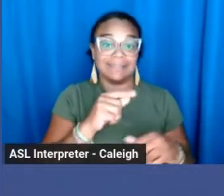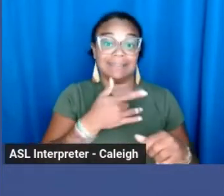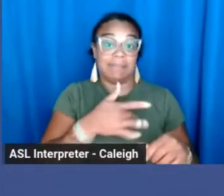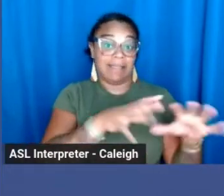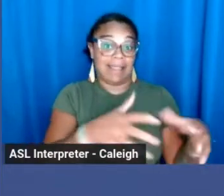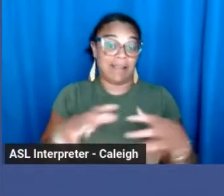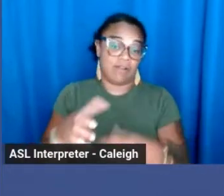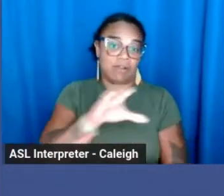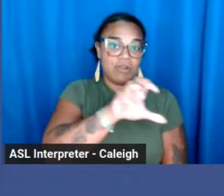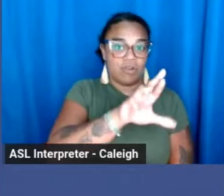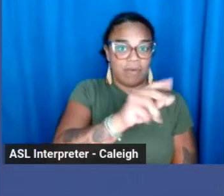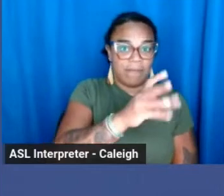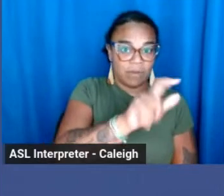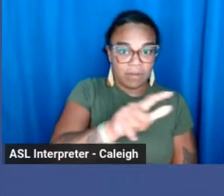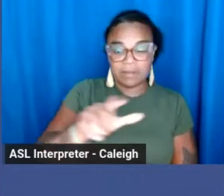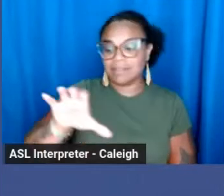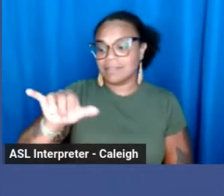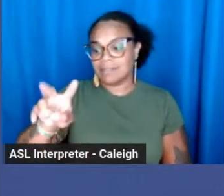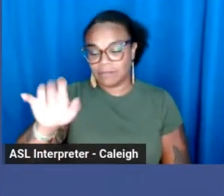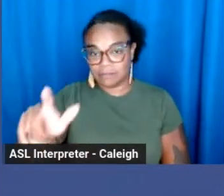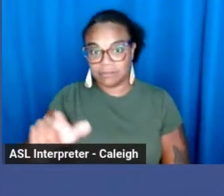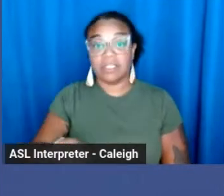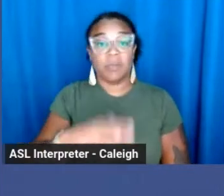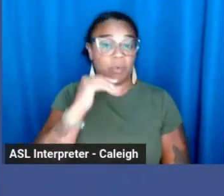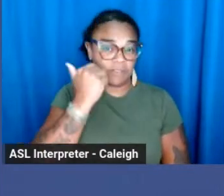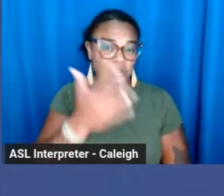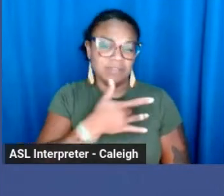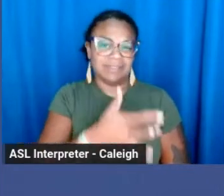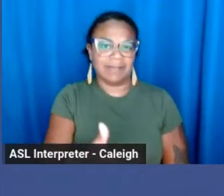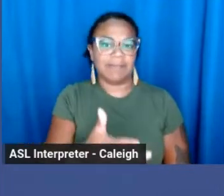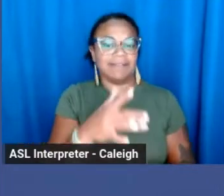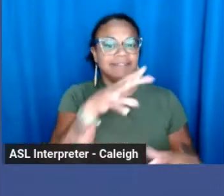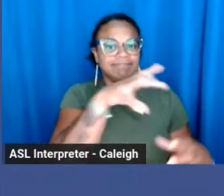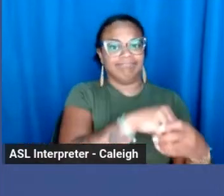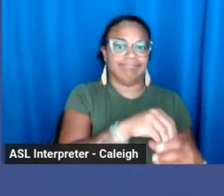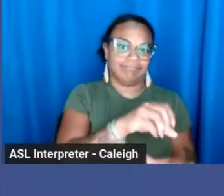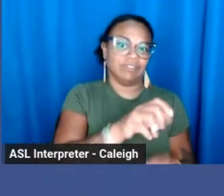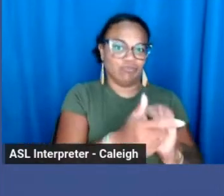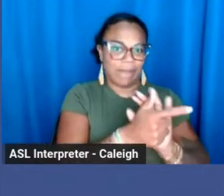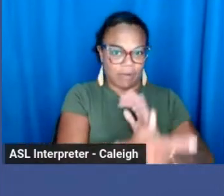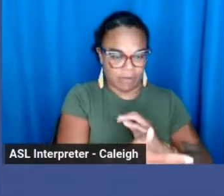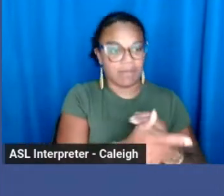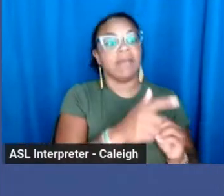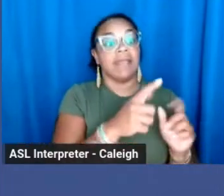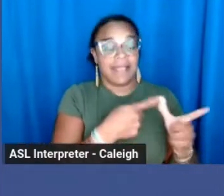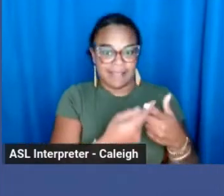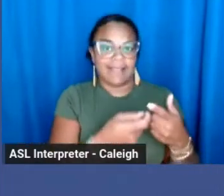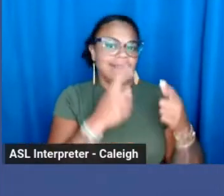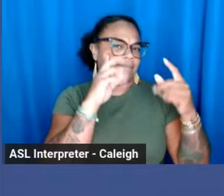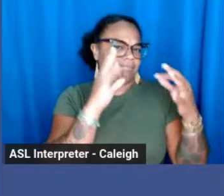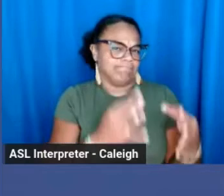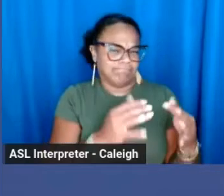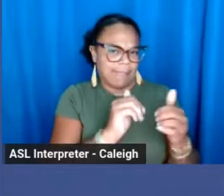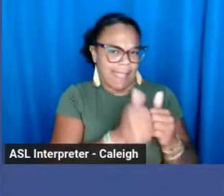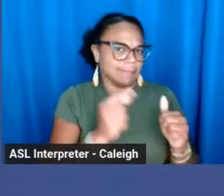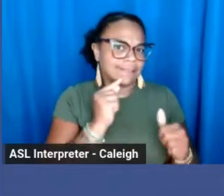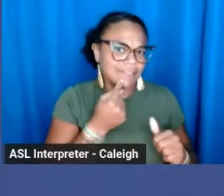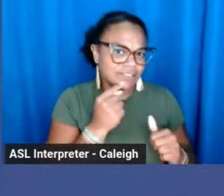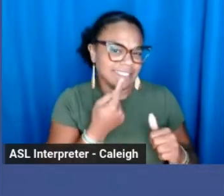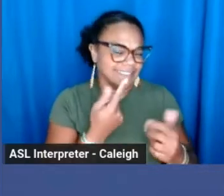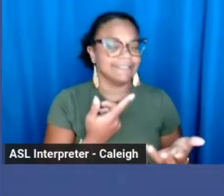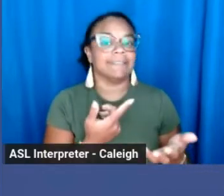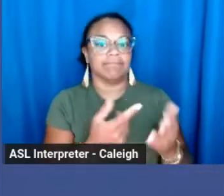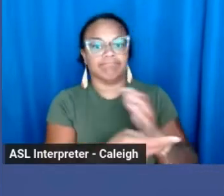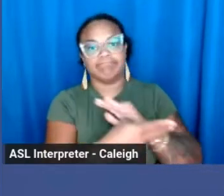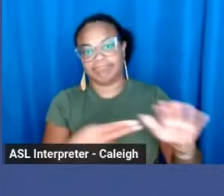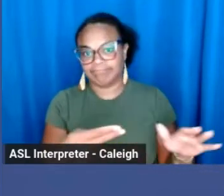is a criminal charge in most places. And then after that, the criminal charge is graded based on how severe it is. And